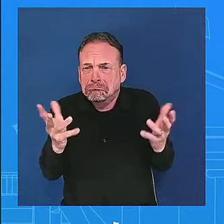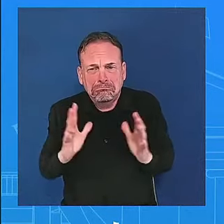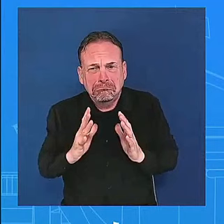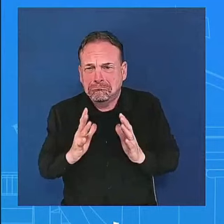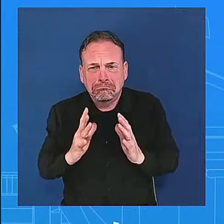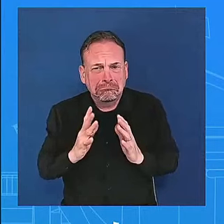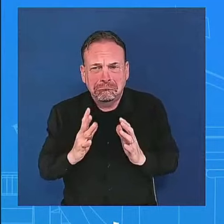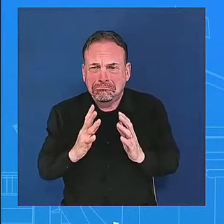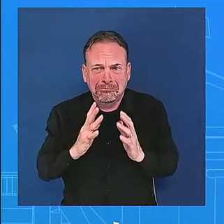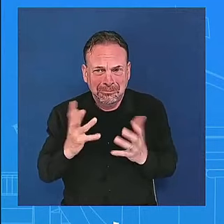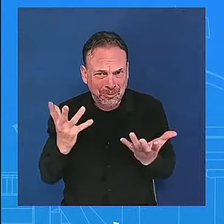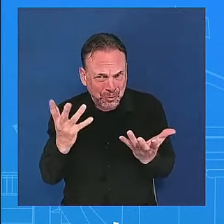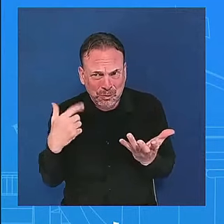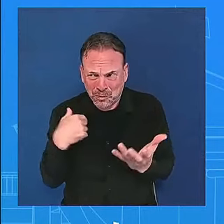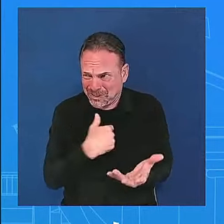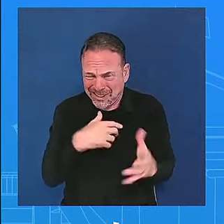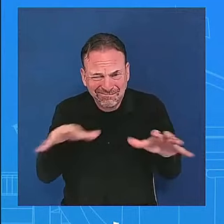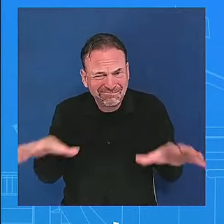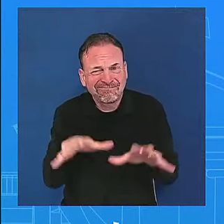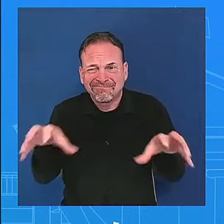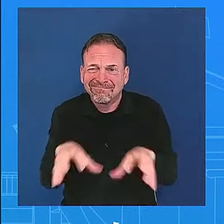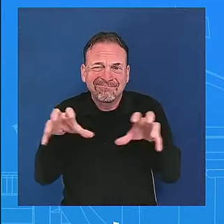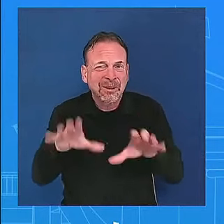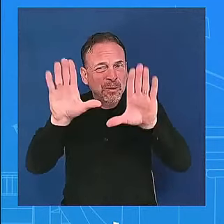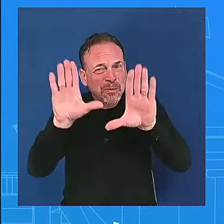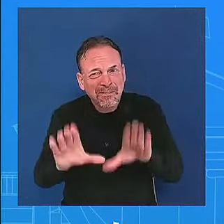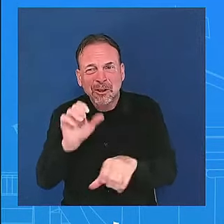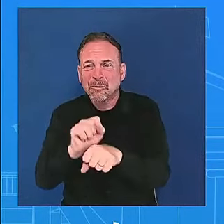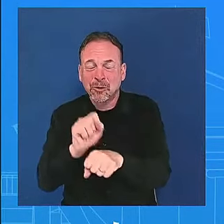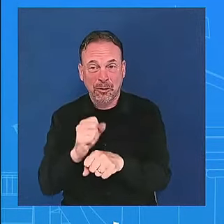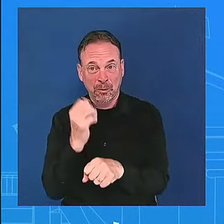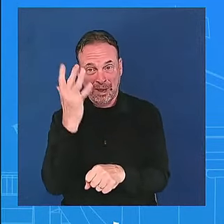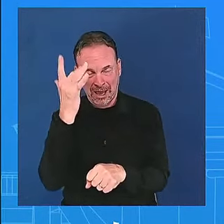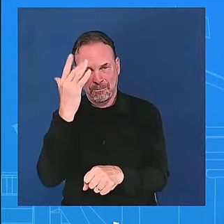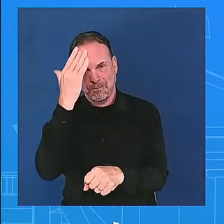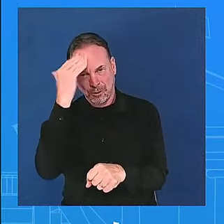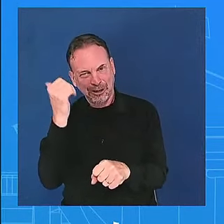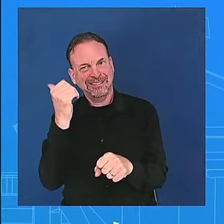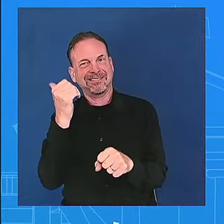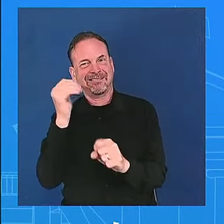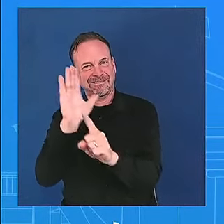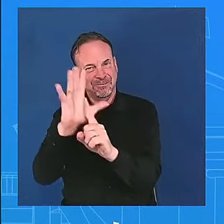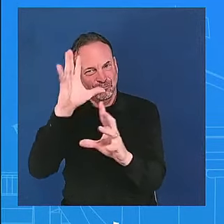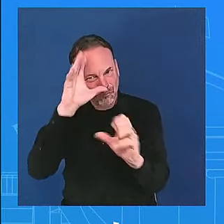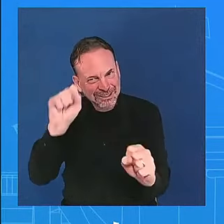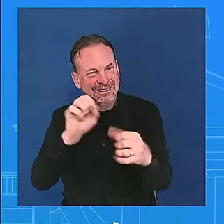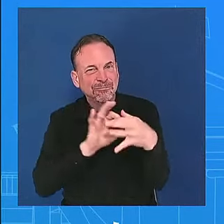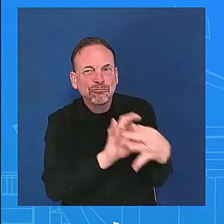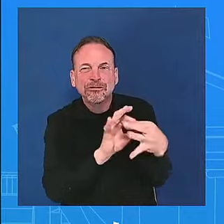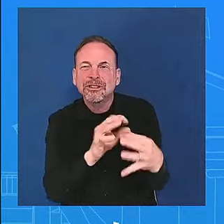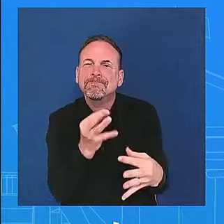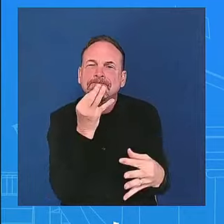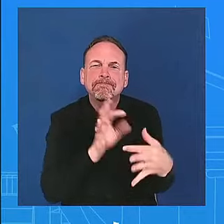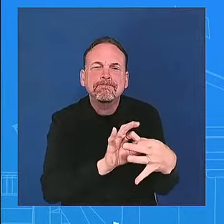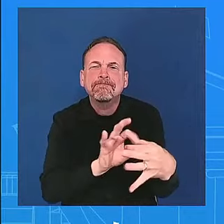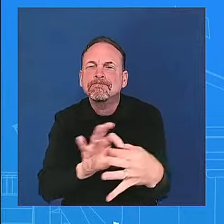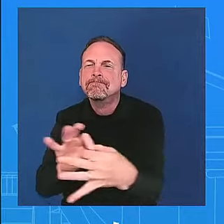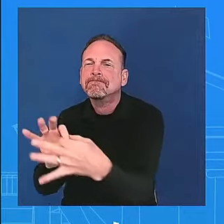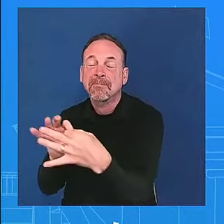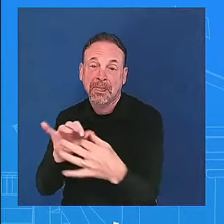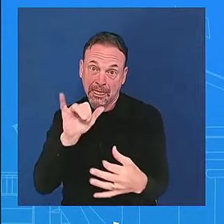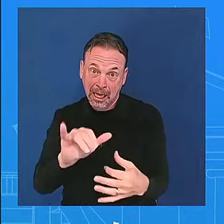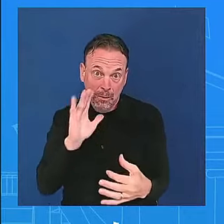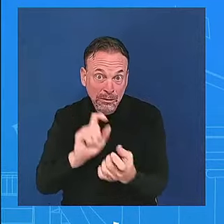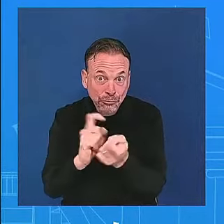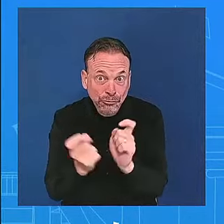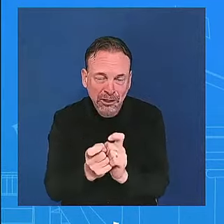had uh with these democratic members i don't think that will change i don't think that will change going back to the are you new